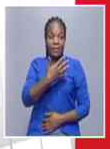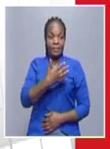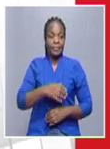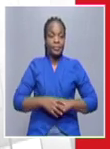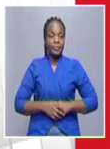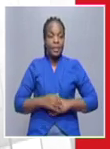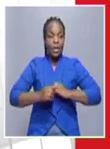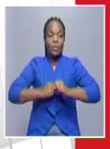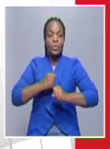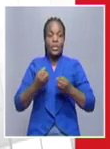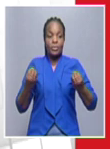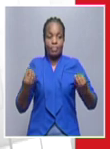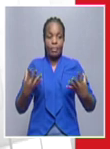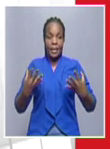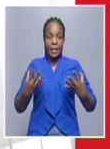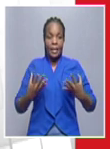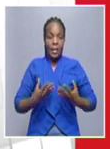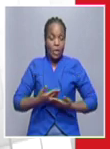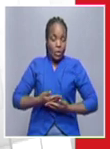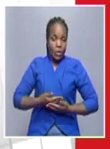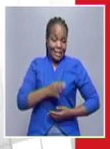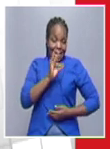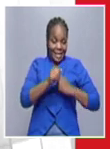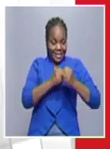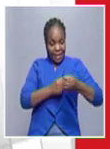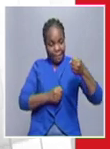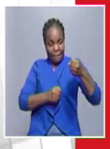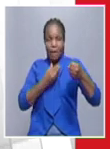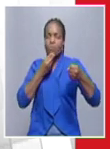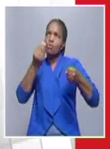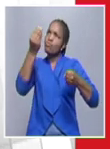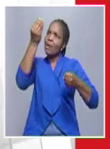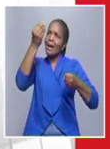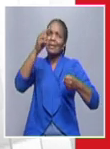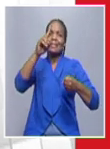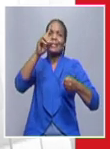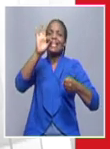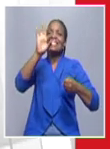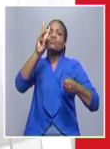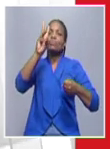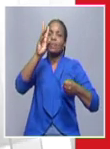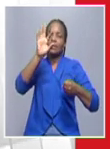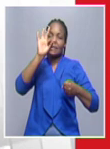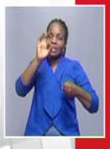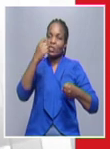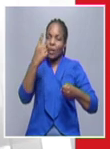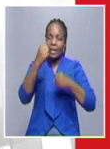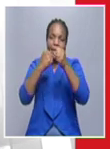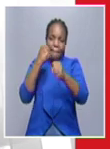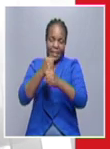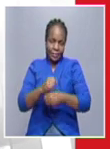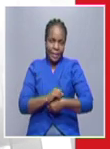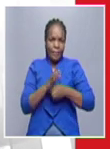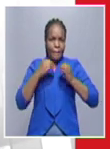age range is nine years to 91 years the new kobe 19